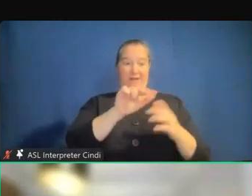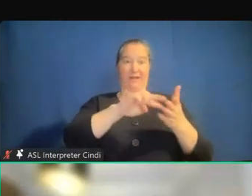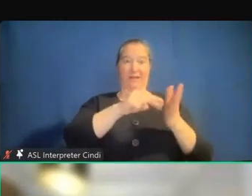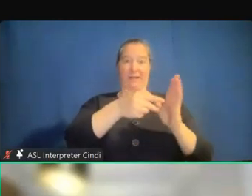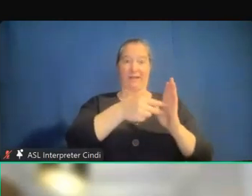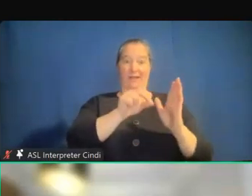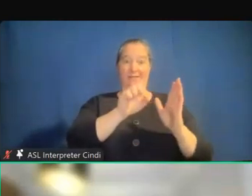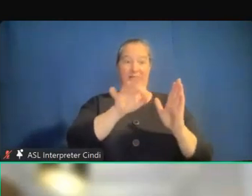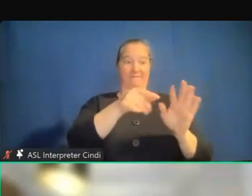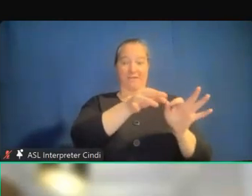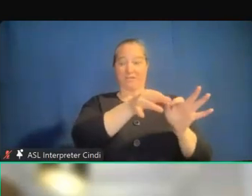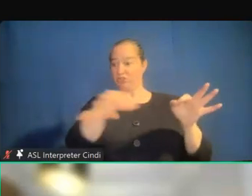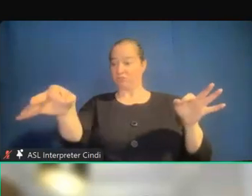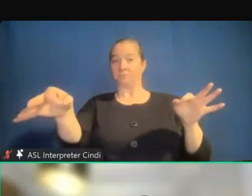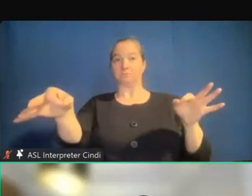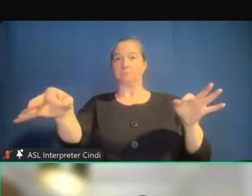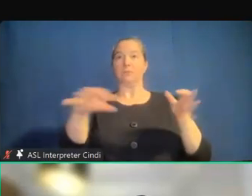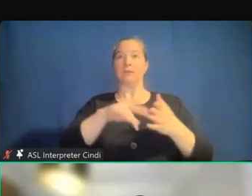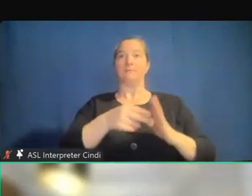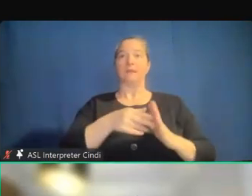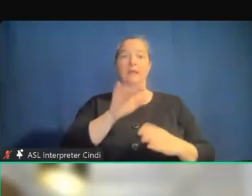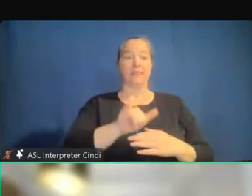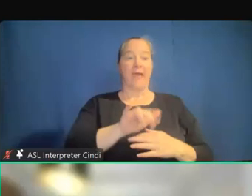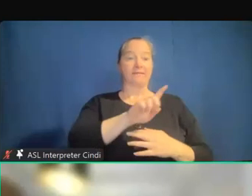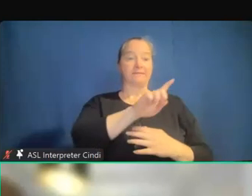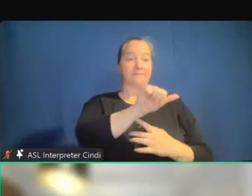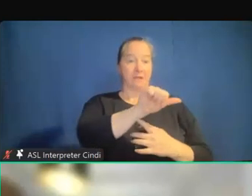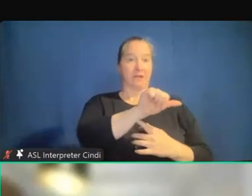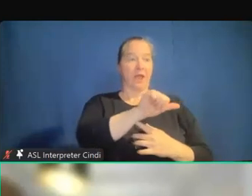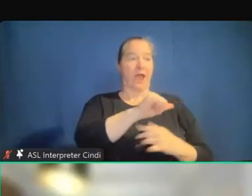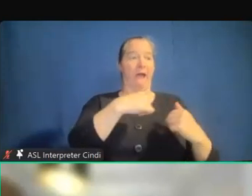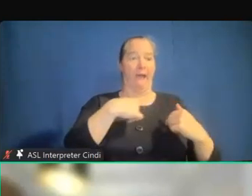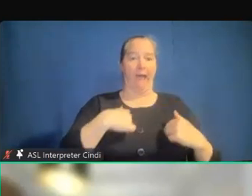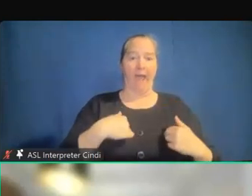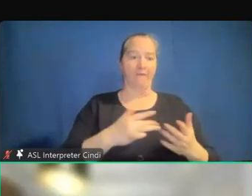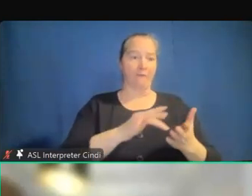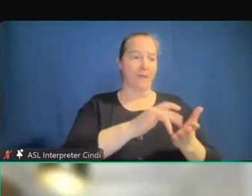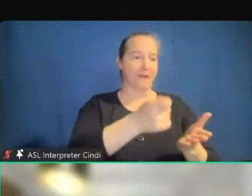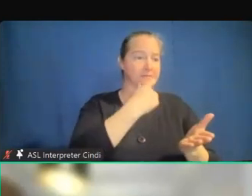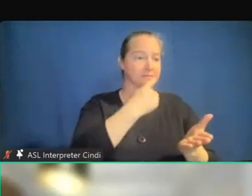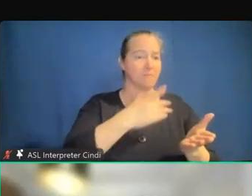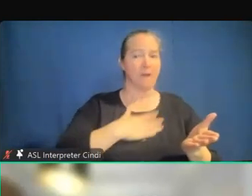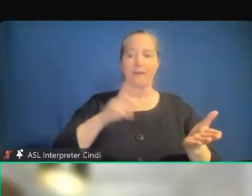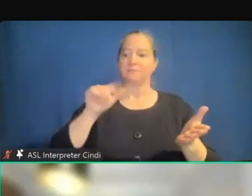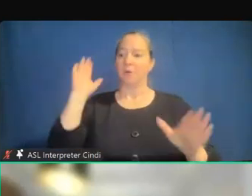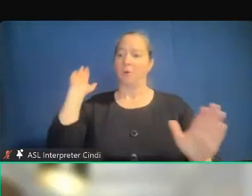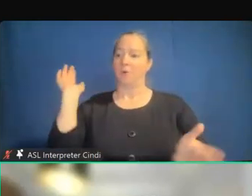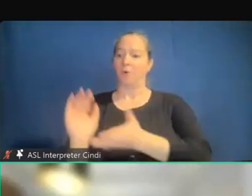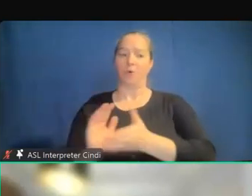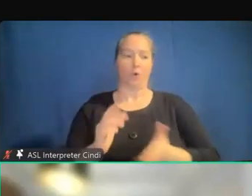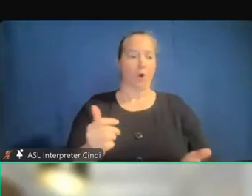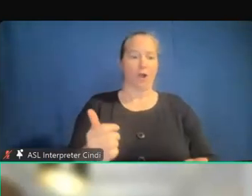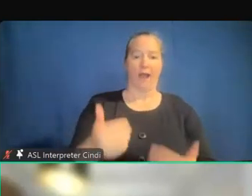that even if a disability is mitigated through some kind of medication or an assisted device,